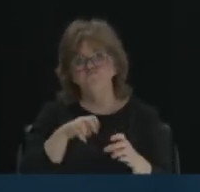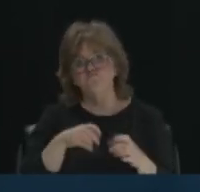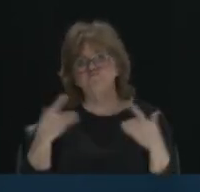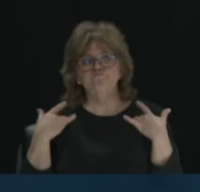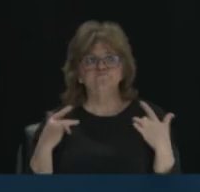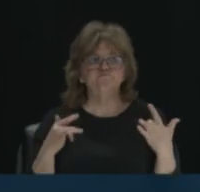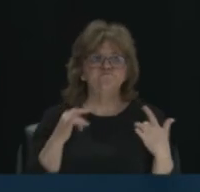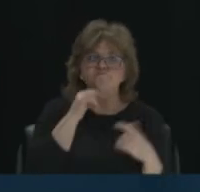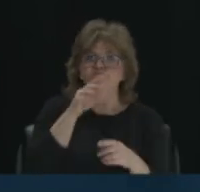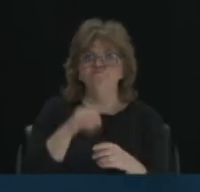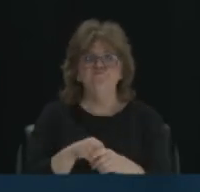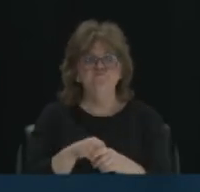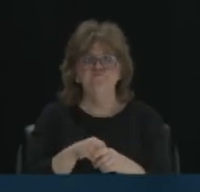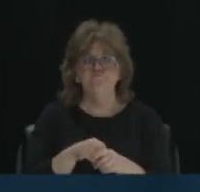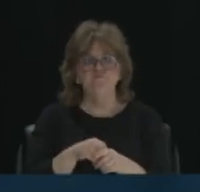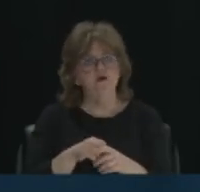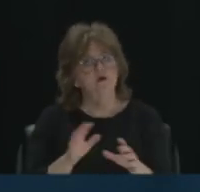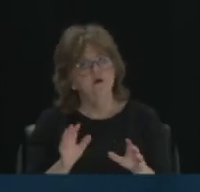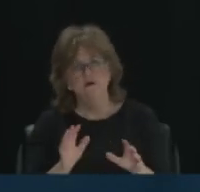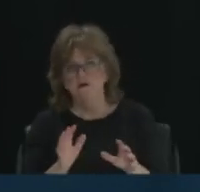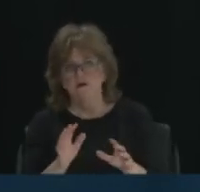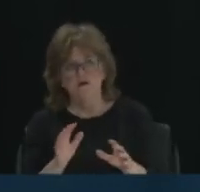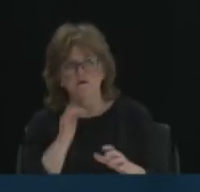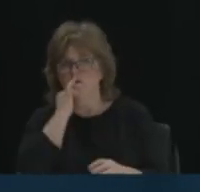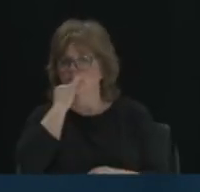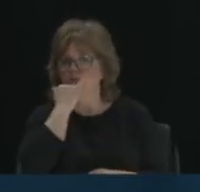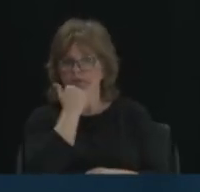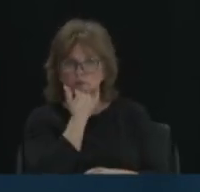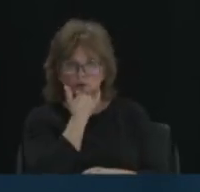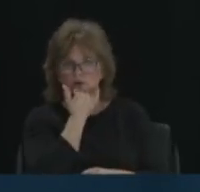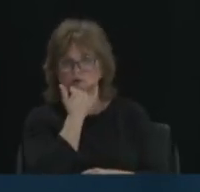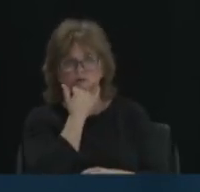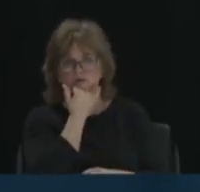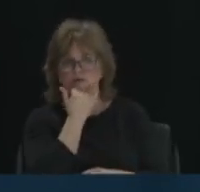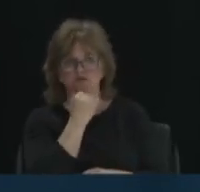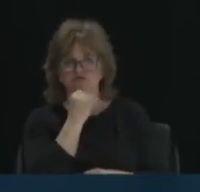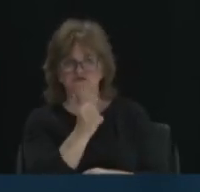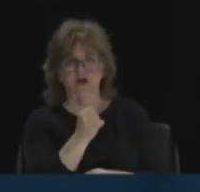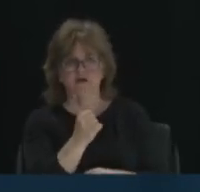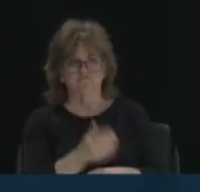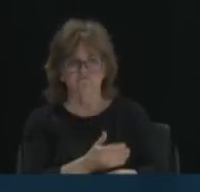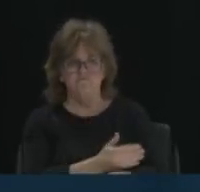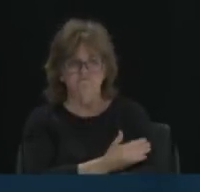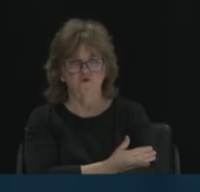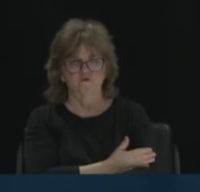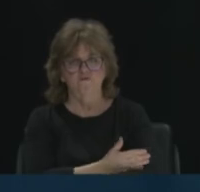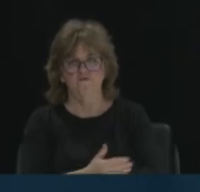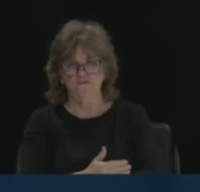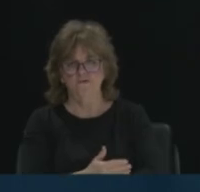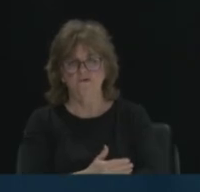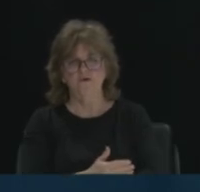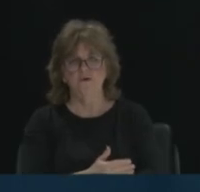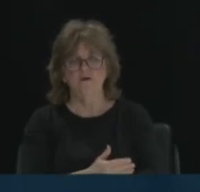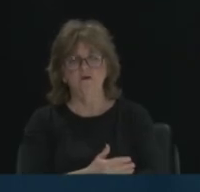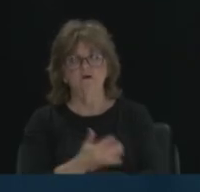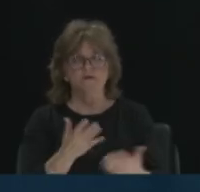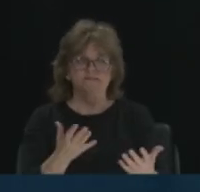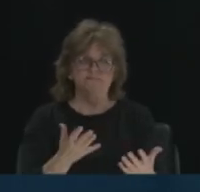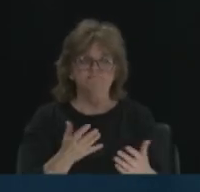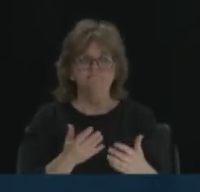inside the community, that's a recipe for a disaster. And in fact, it's a recipe for what we've seen